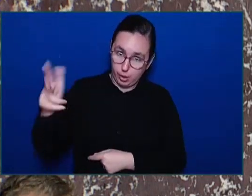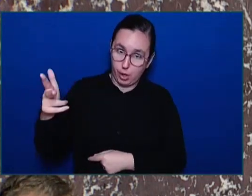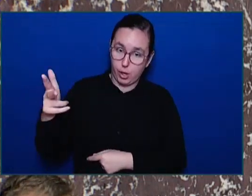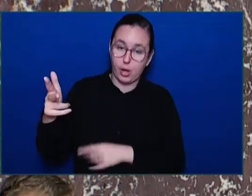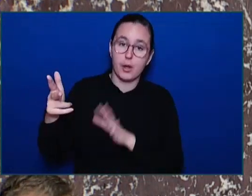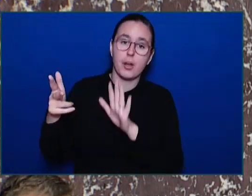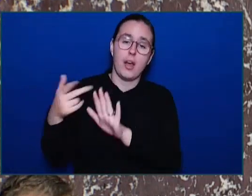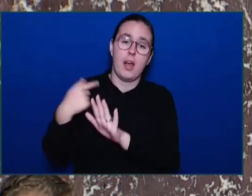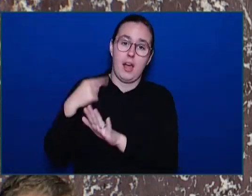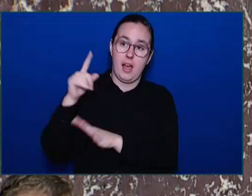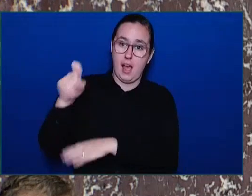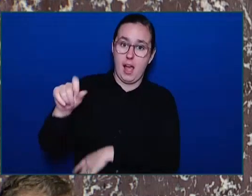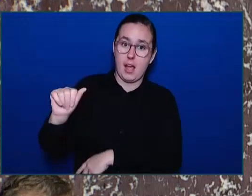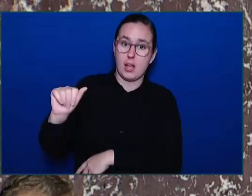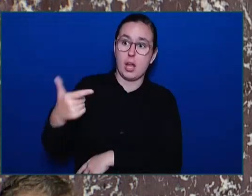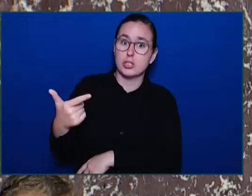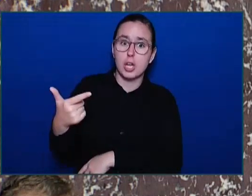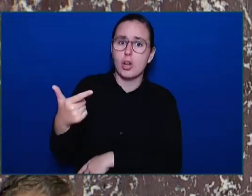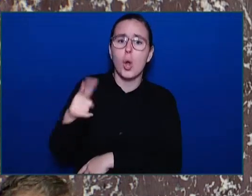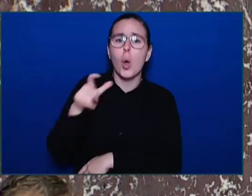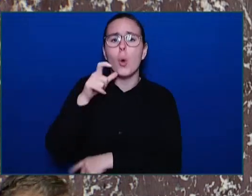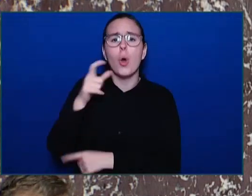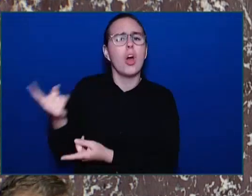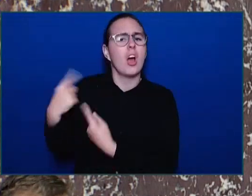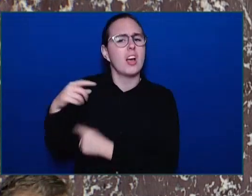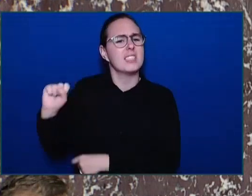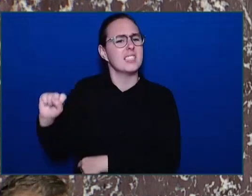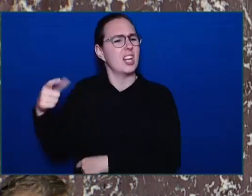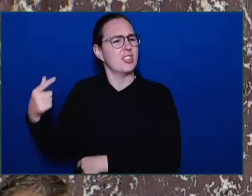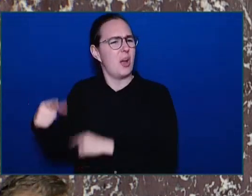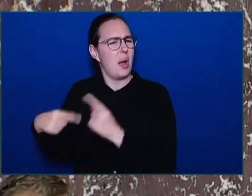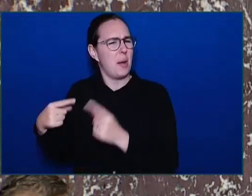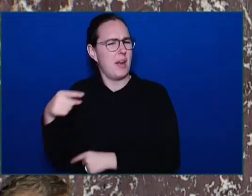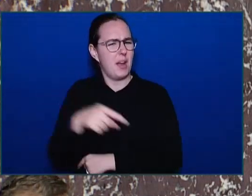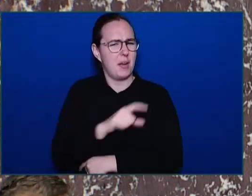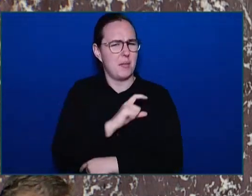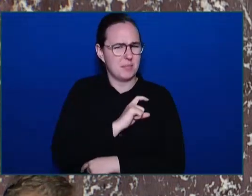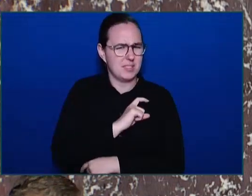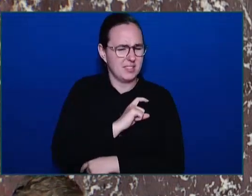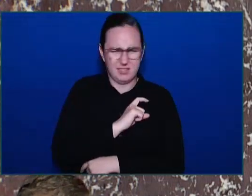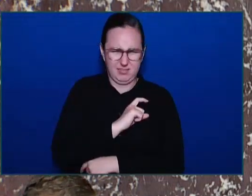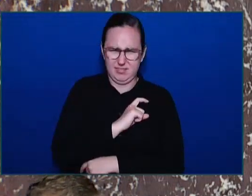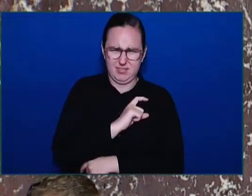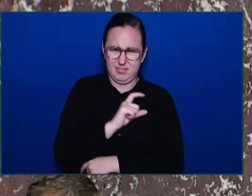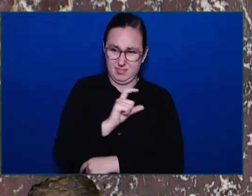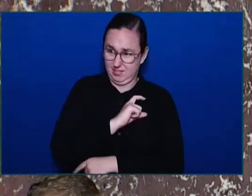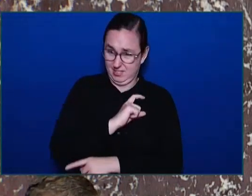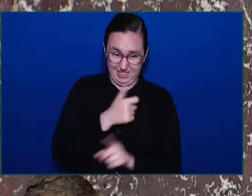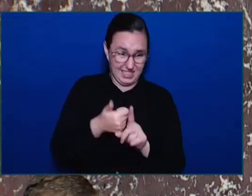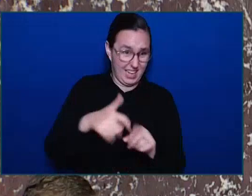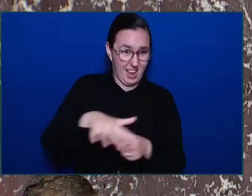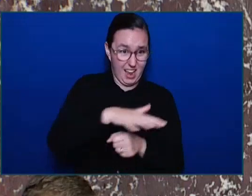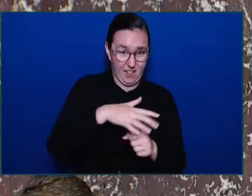policing. The police are just as frustrated as all the people that are getting randomly attacked in this province.